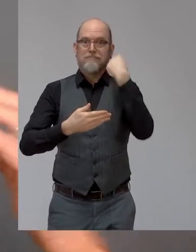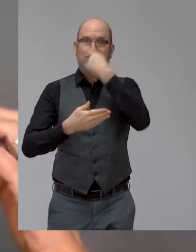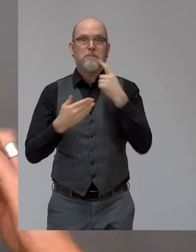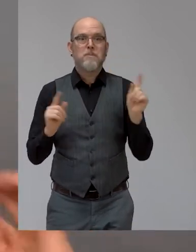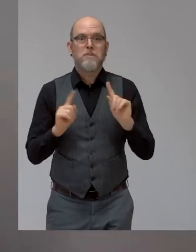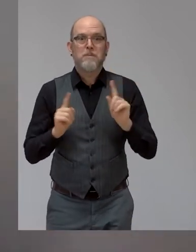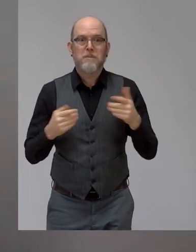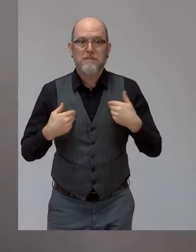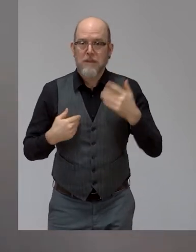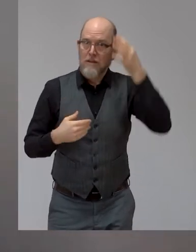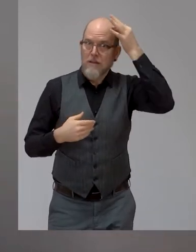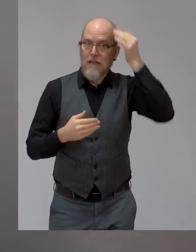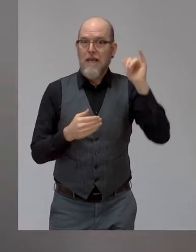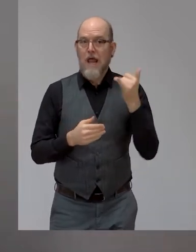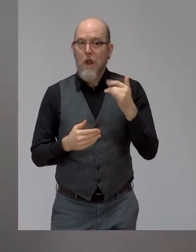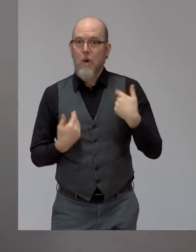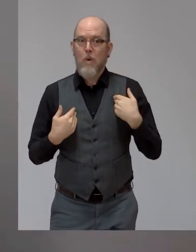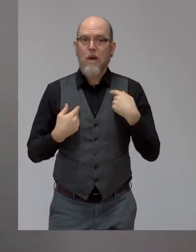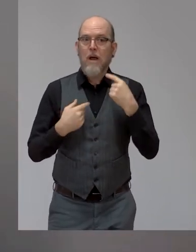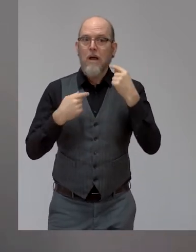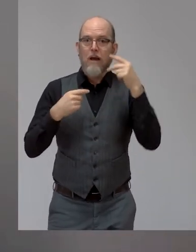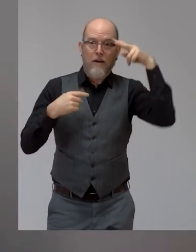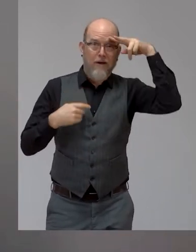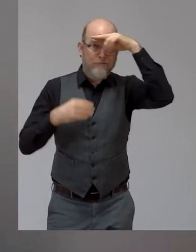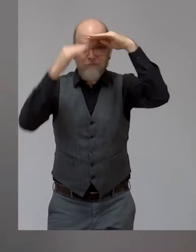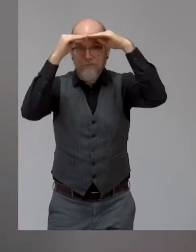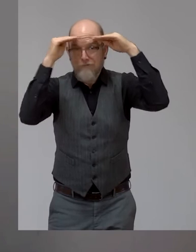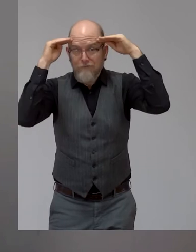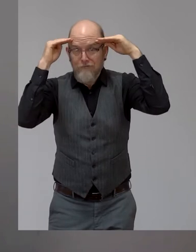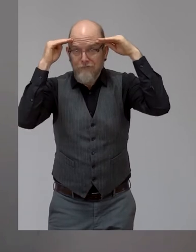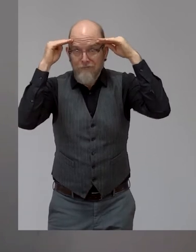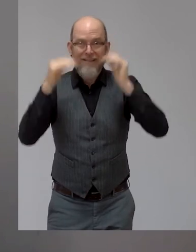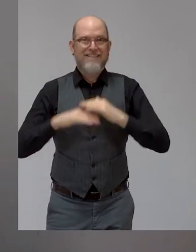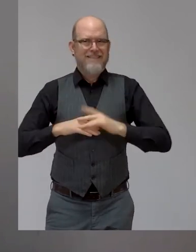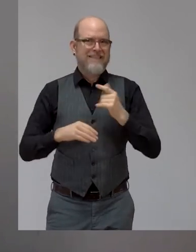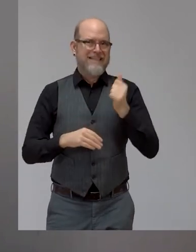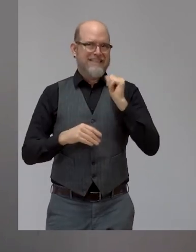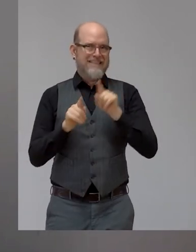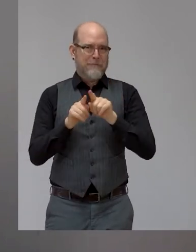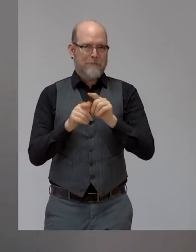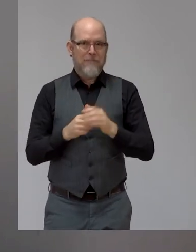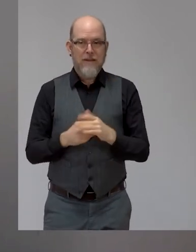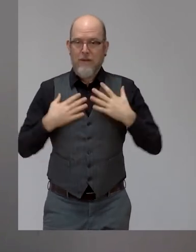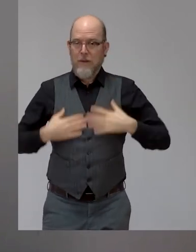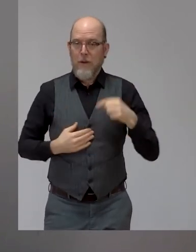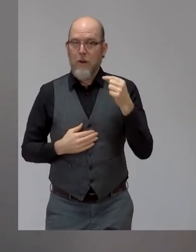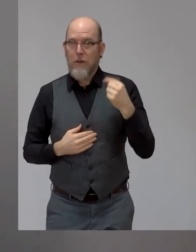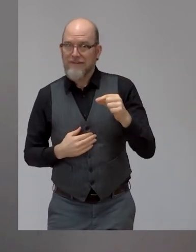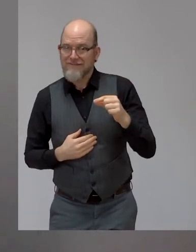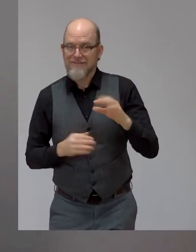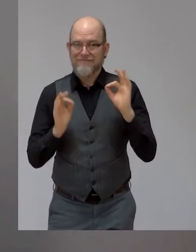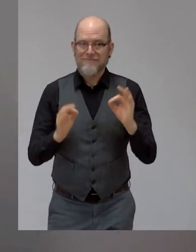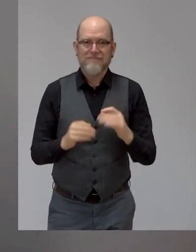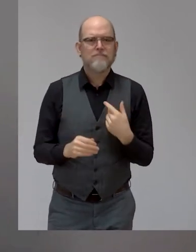hair and I cut my fringe very badly yesterday. So inclusive employment. Now,